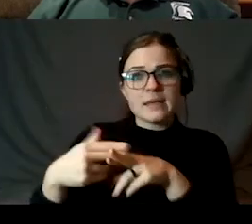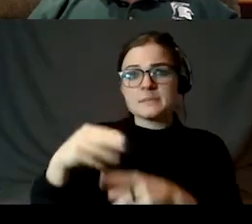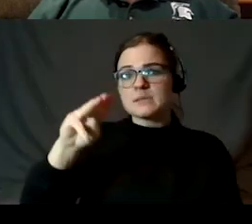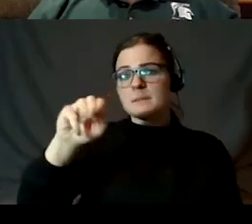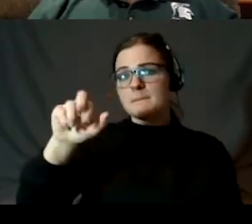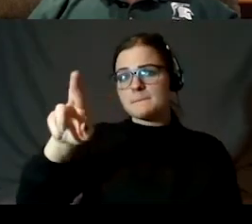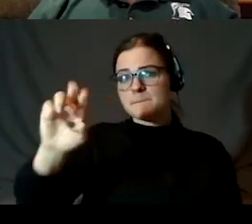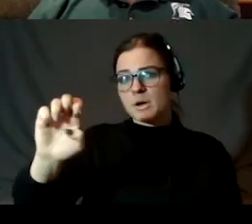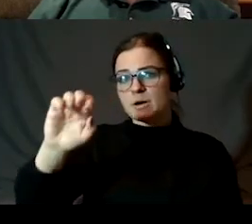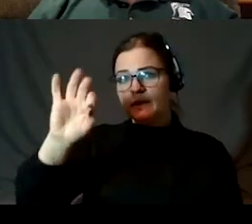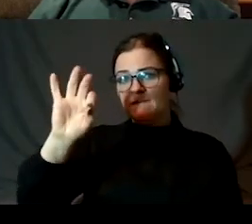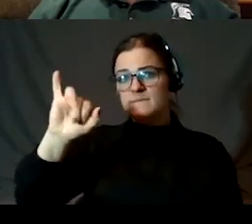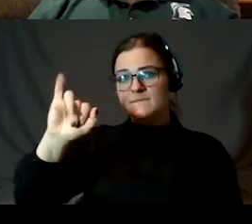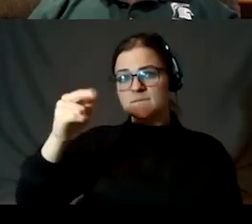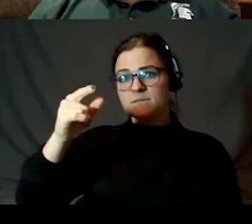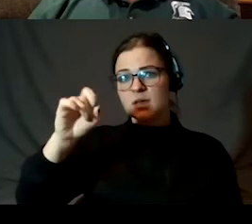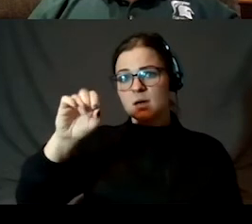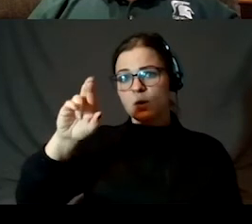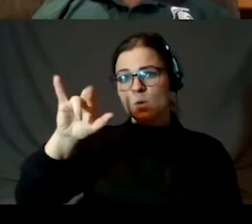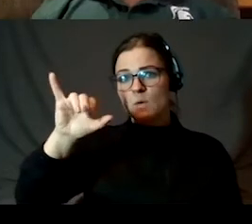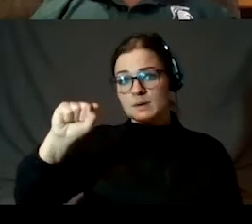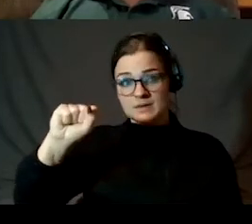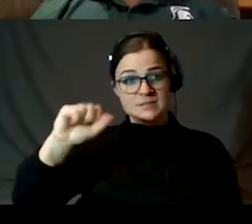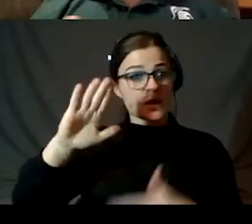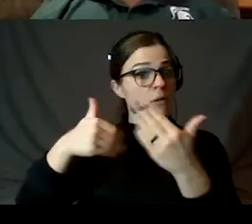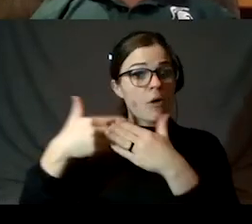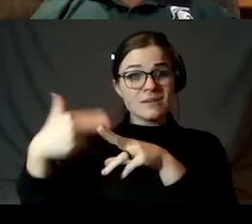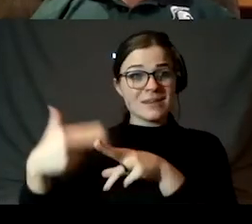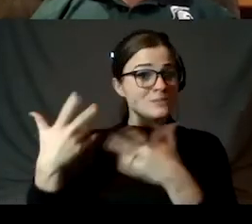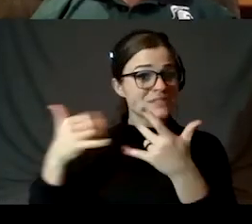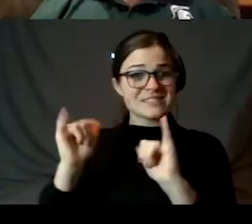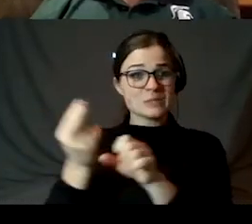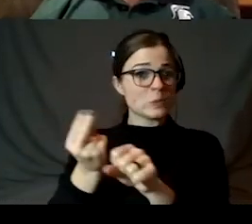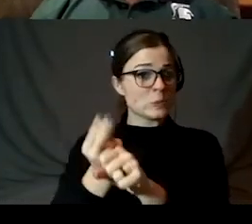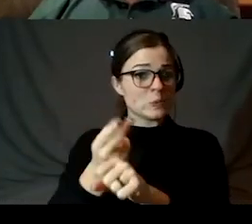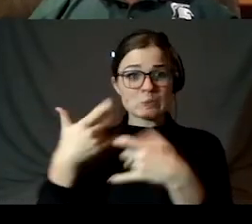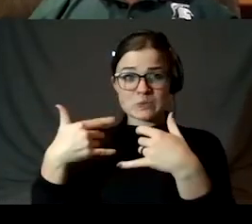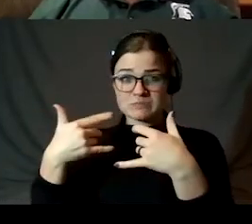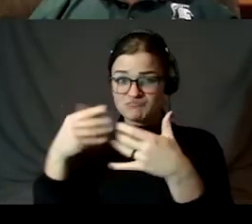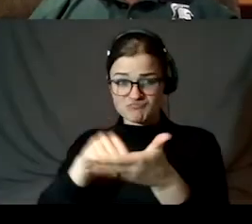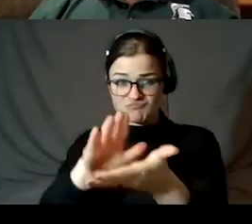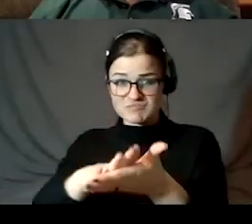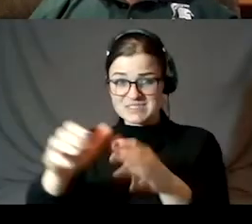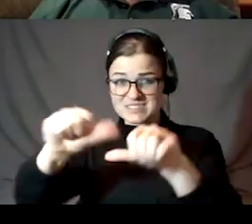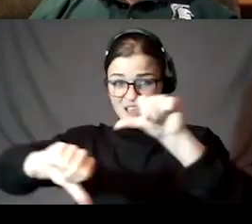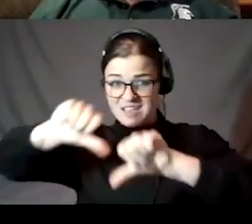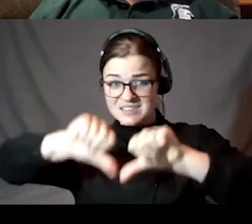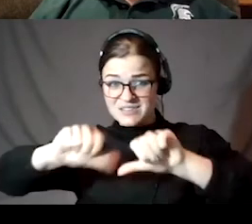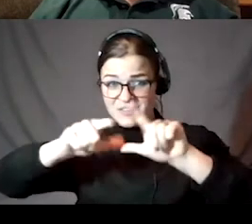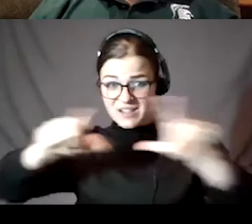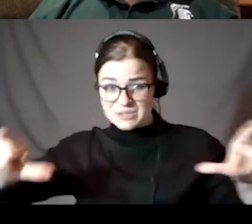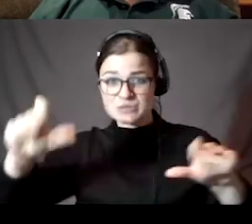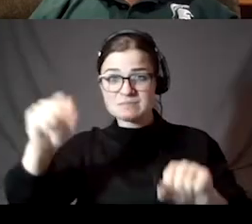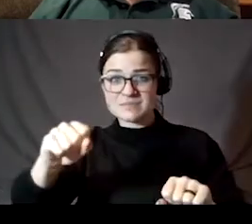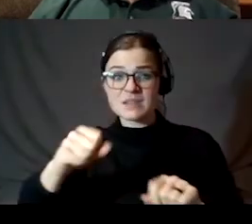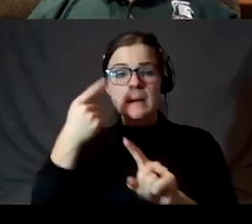these are all the names that are still used in the scientific literature, but this actually has